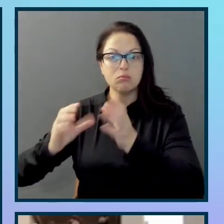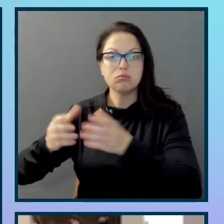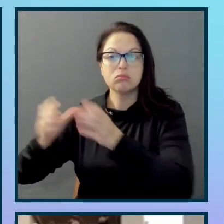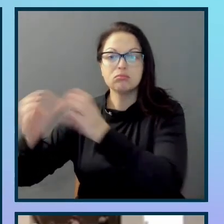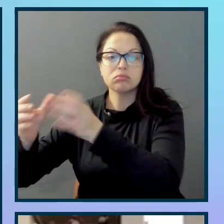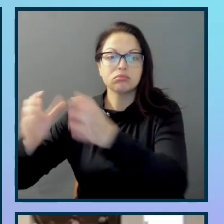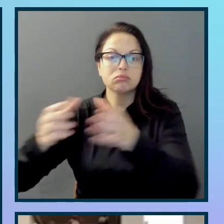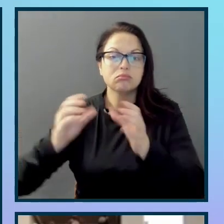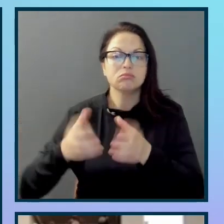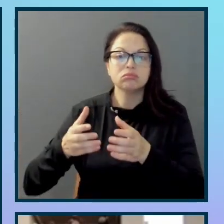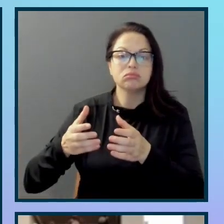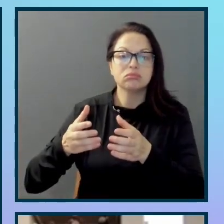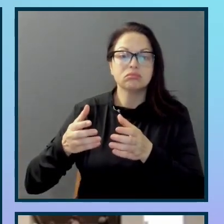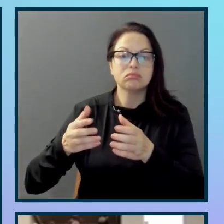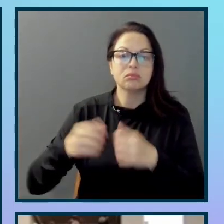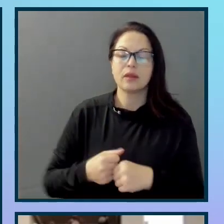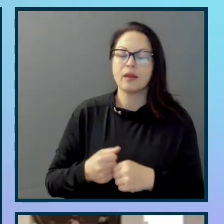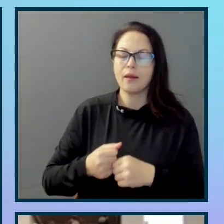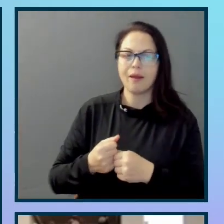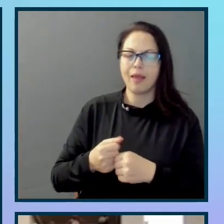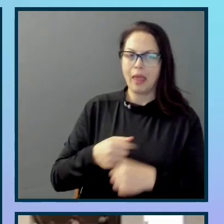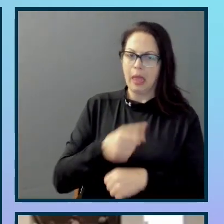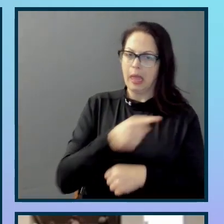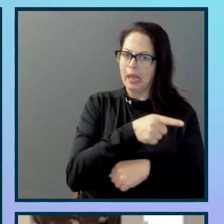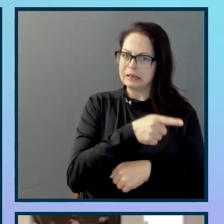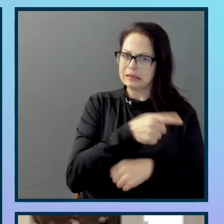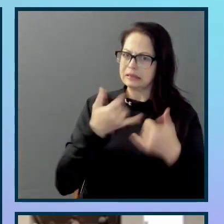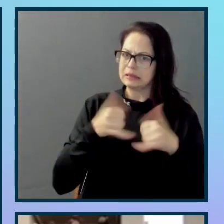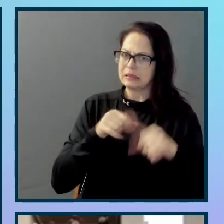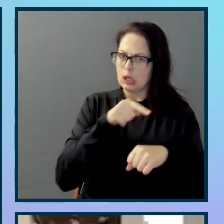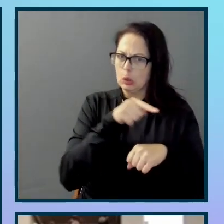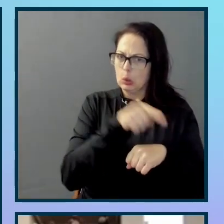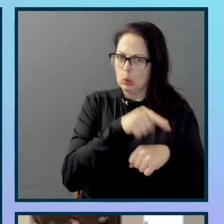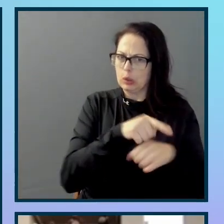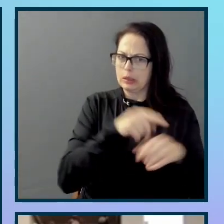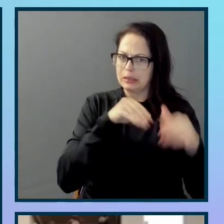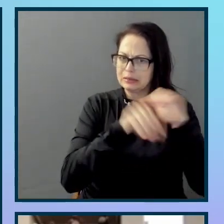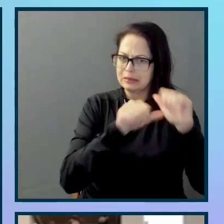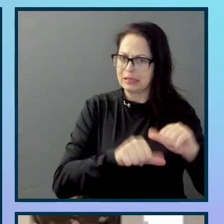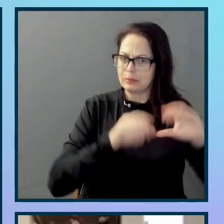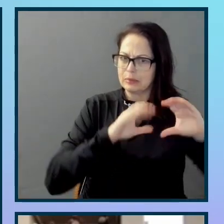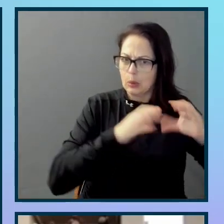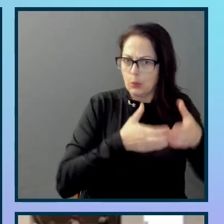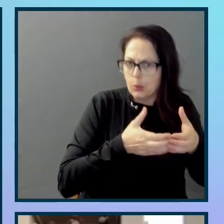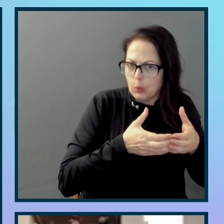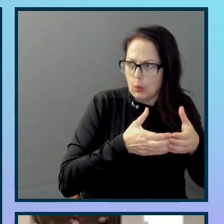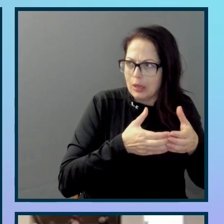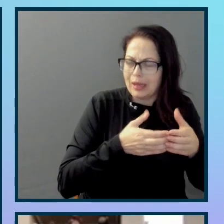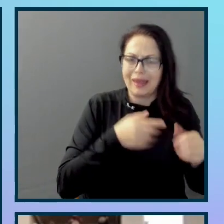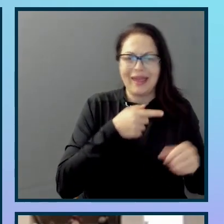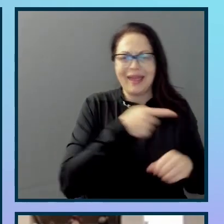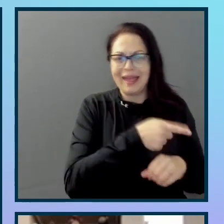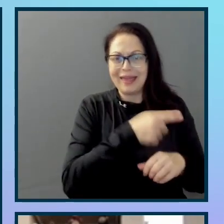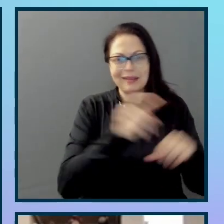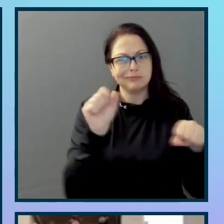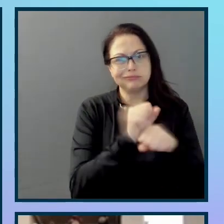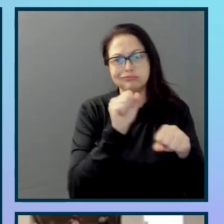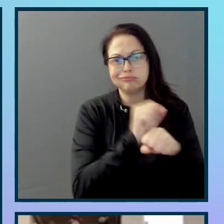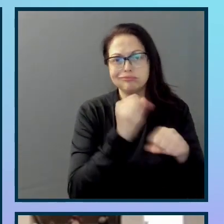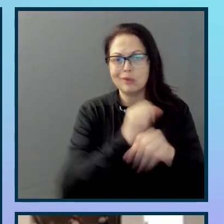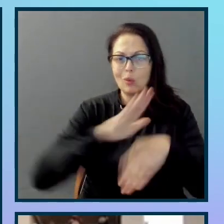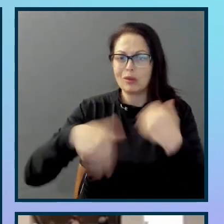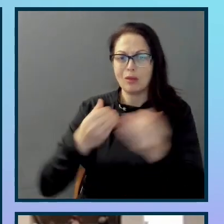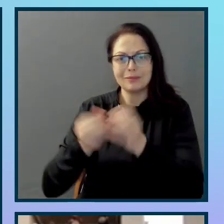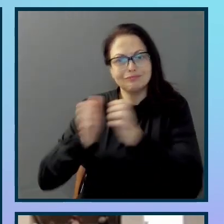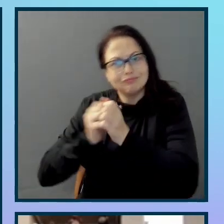building filled with casual pyromaniacs. It doesn't take long for them to burn out. Not ideal. The end.